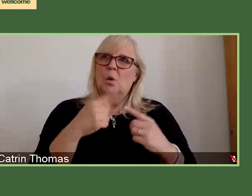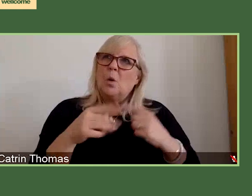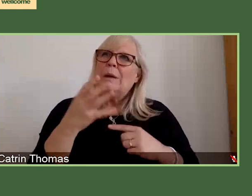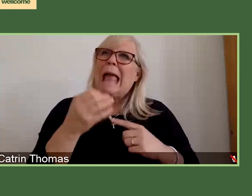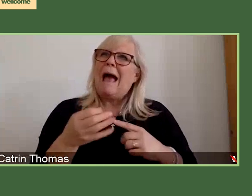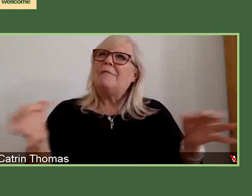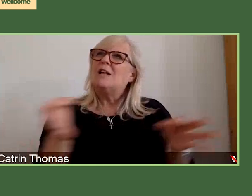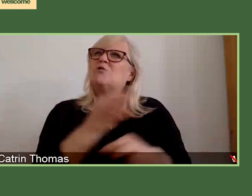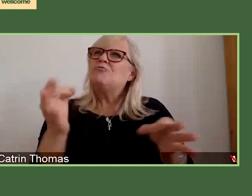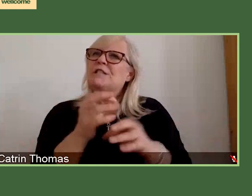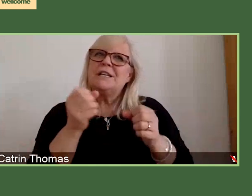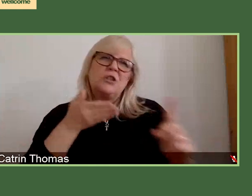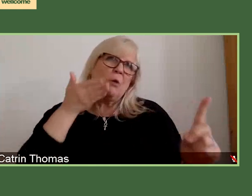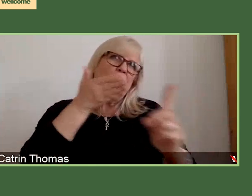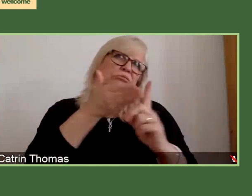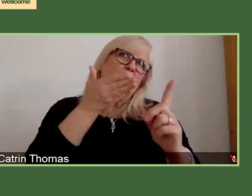supporting these kinds of resources.